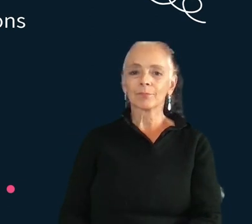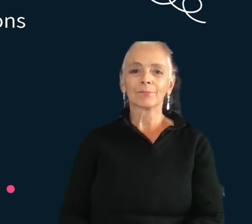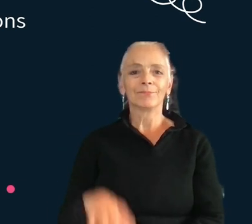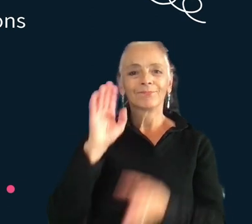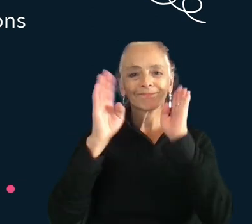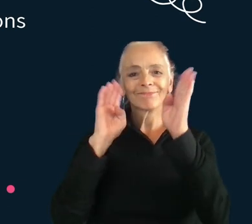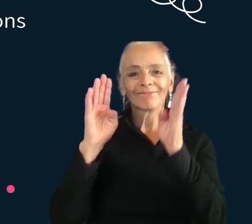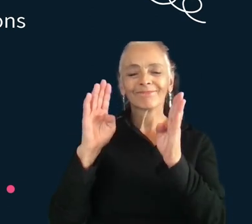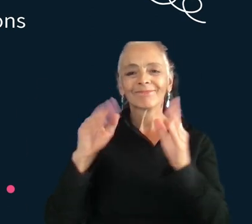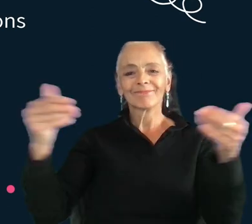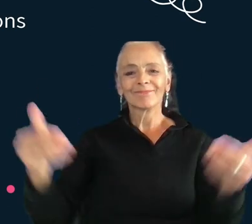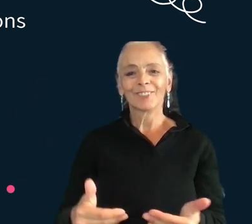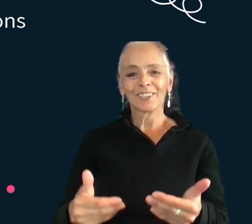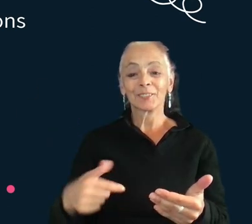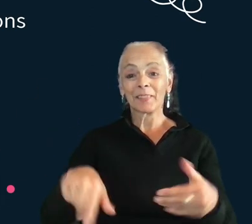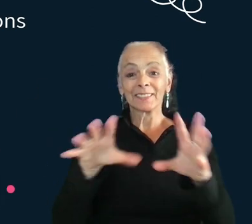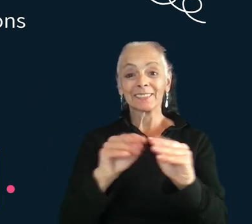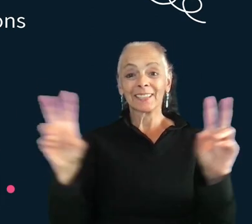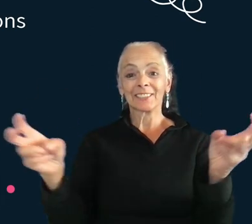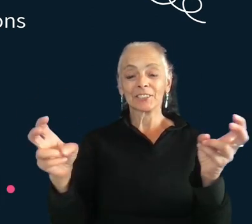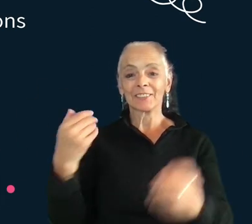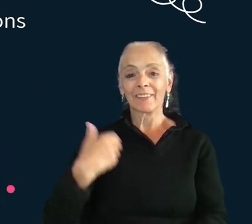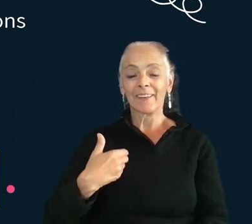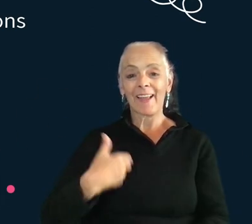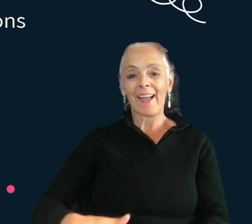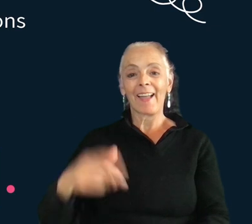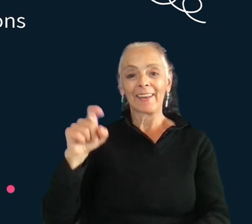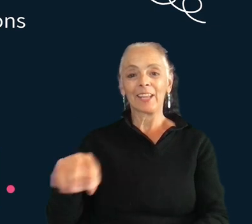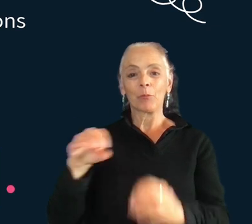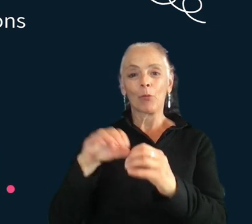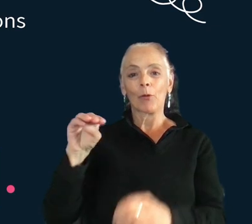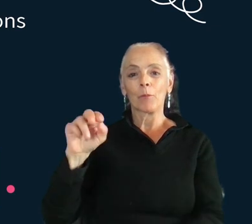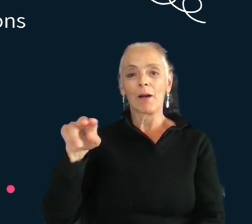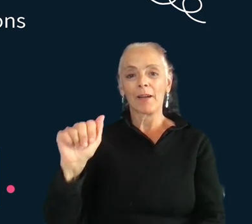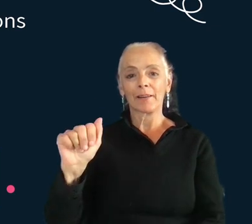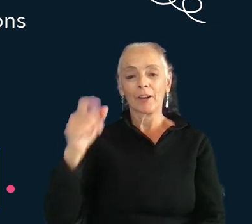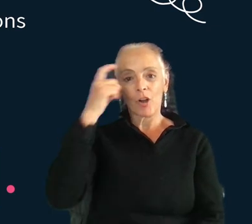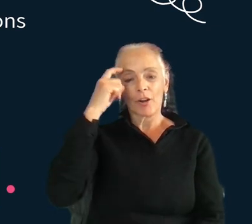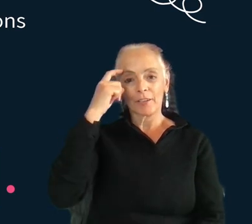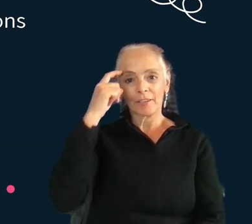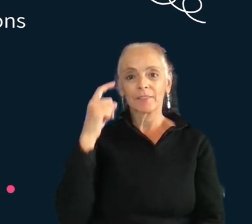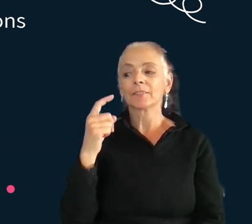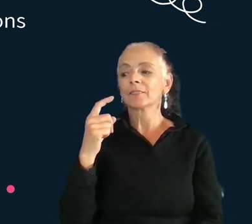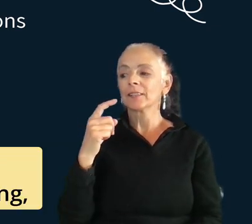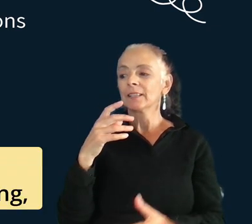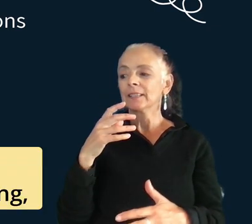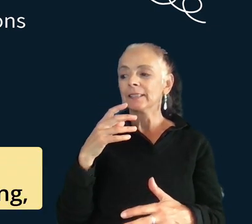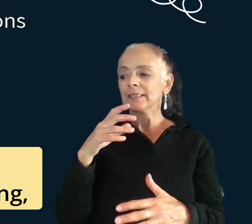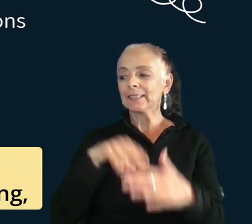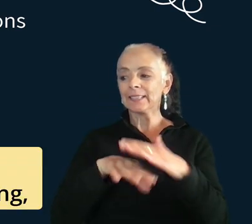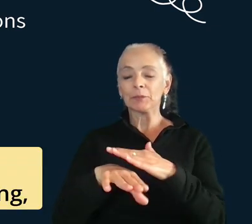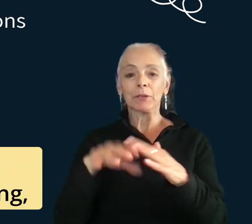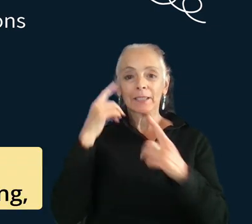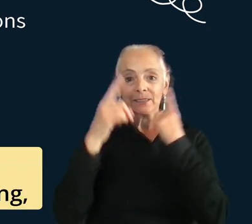Hi everyone, welcome to this session, I Need More Mana, Cognitive Accessibility Considerations in Digital Card Games. This session